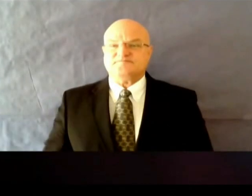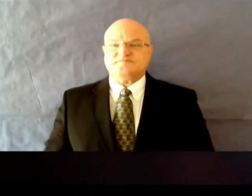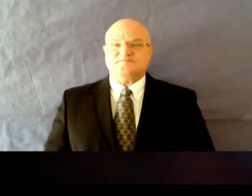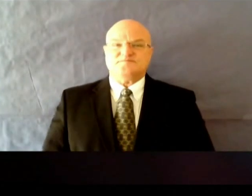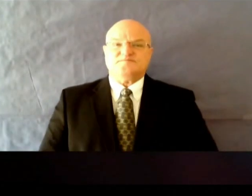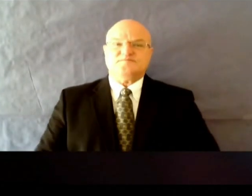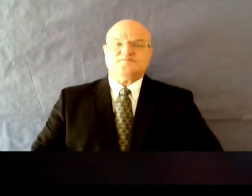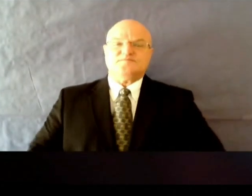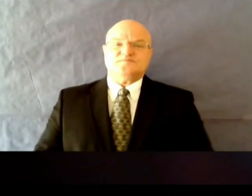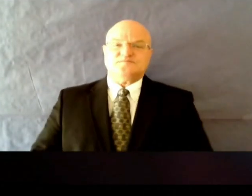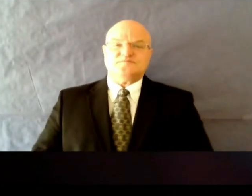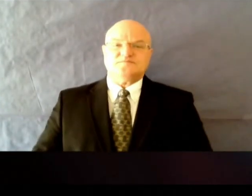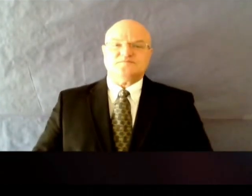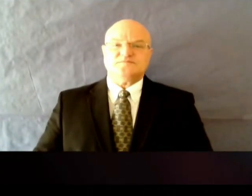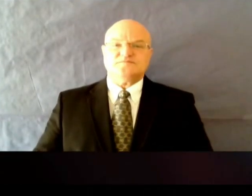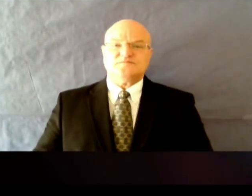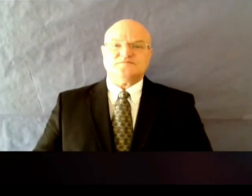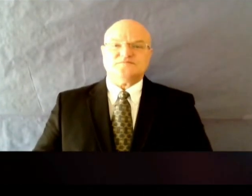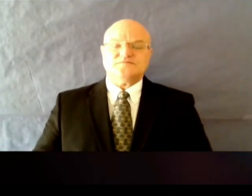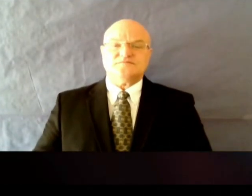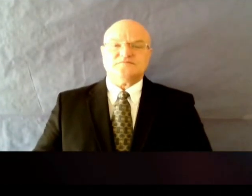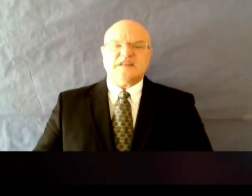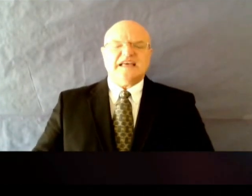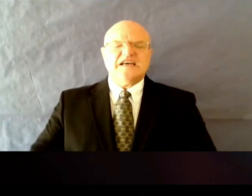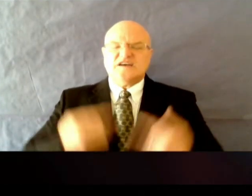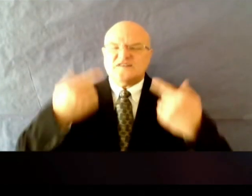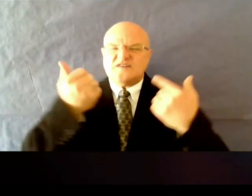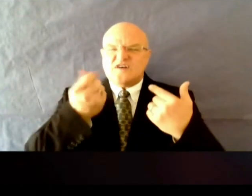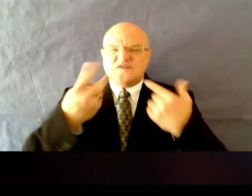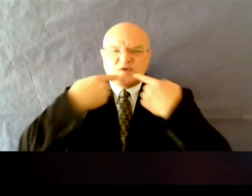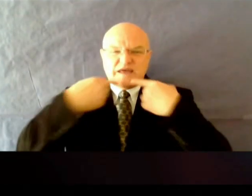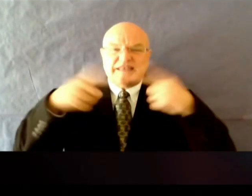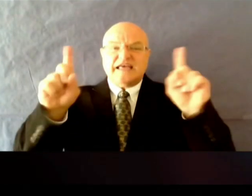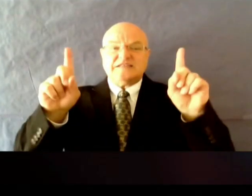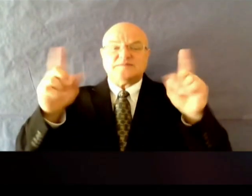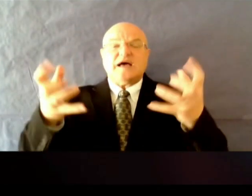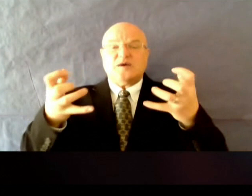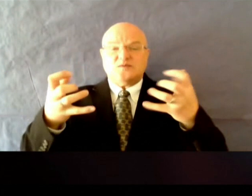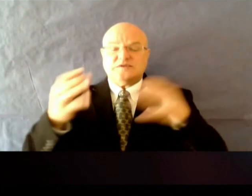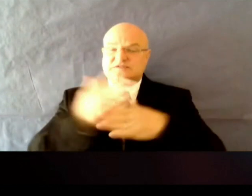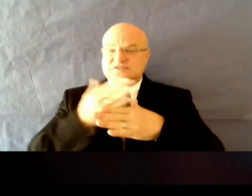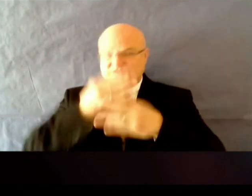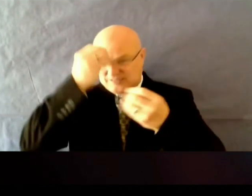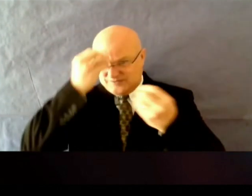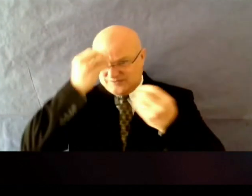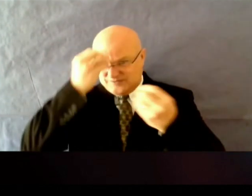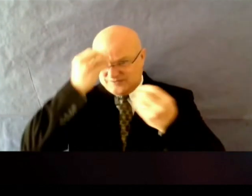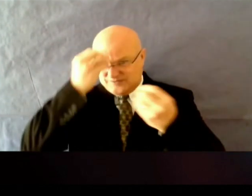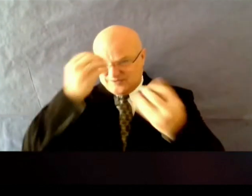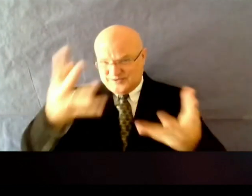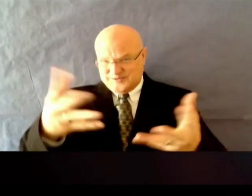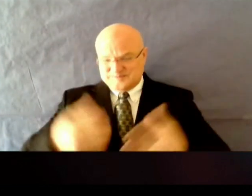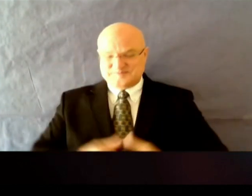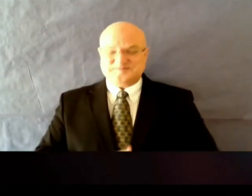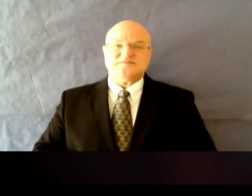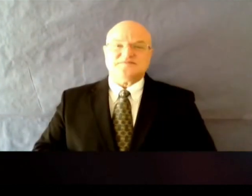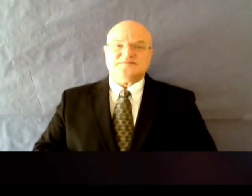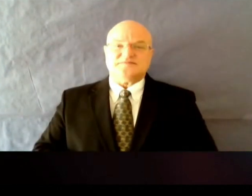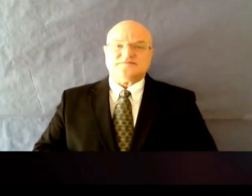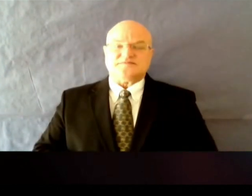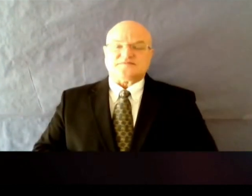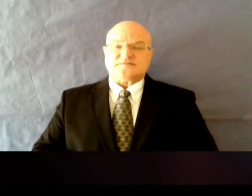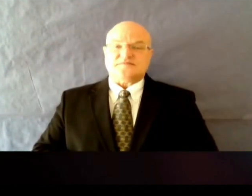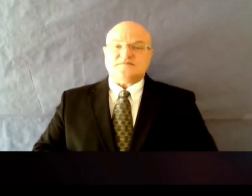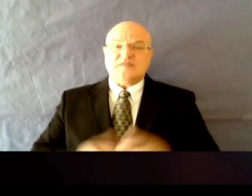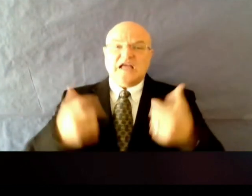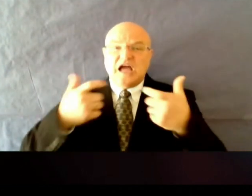So let's look at a couple of announcements that I wanted to share. First of all, our large